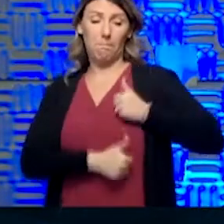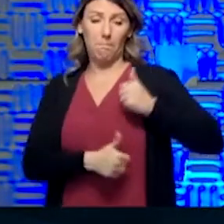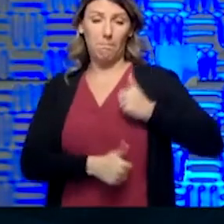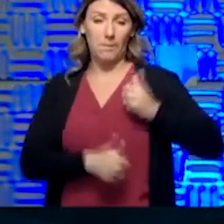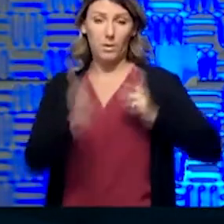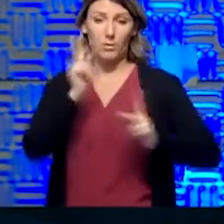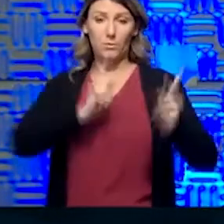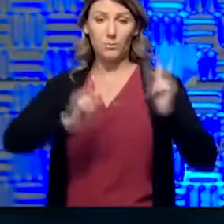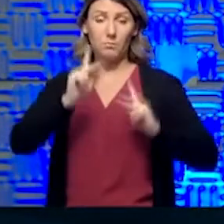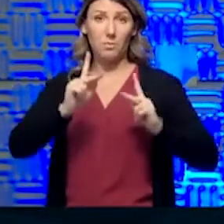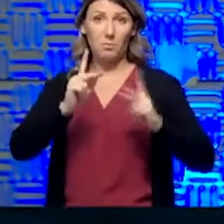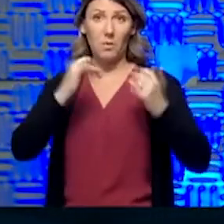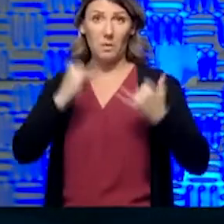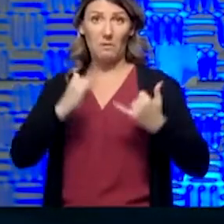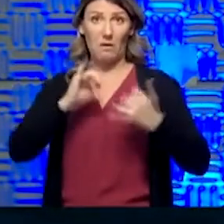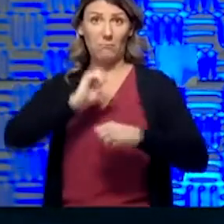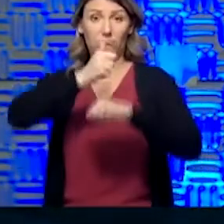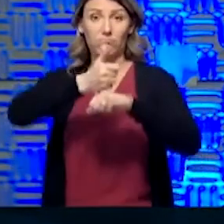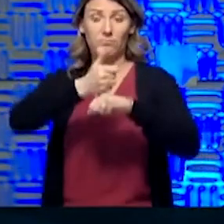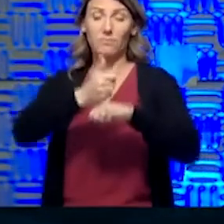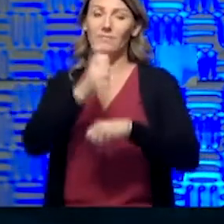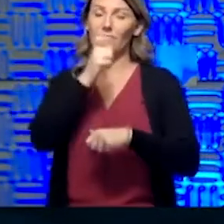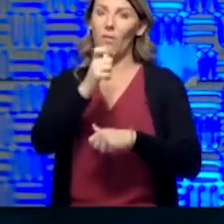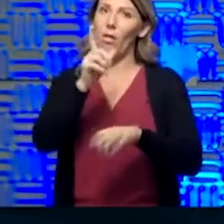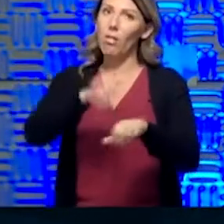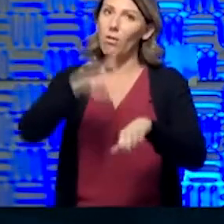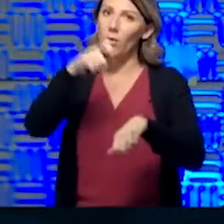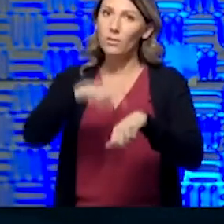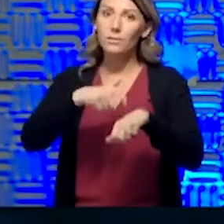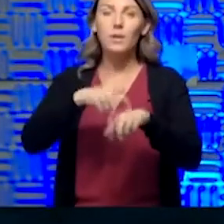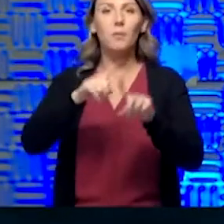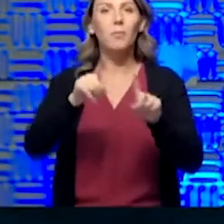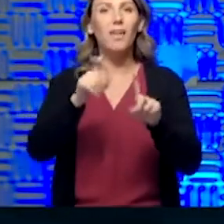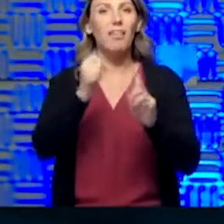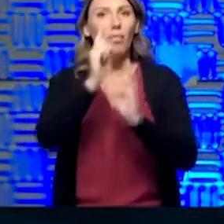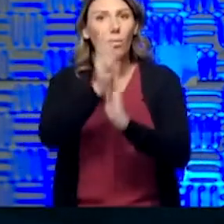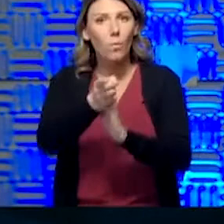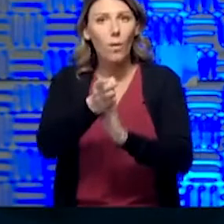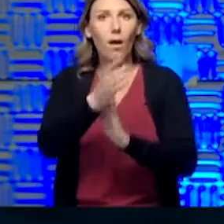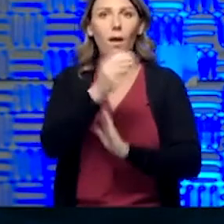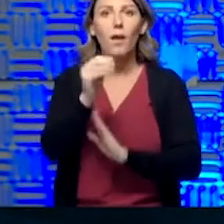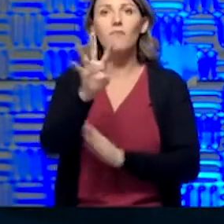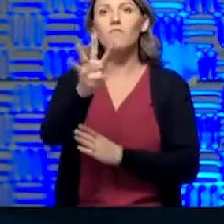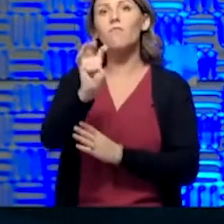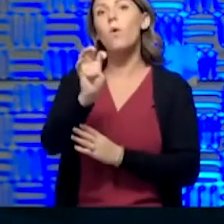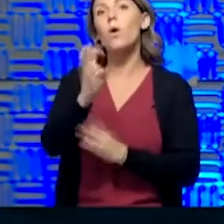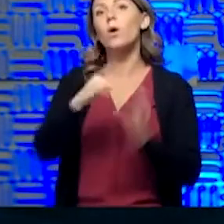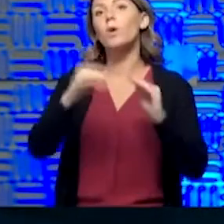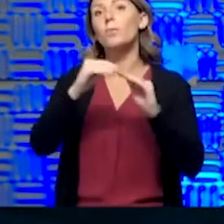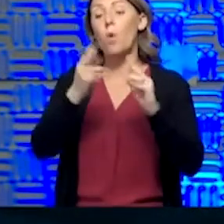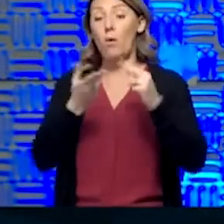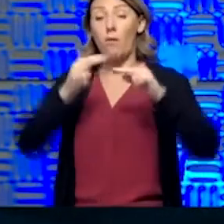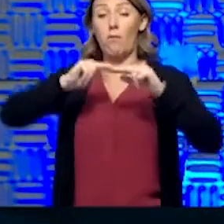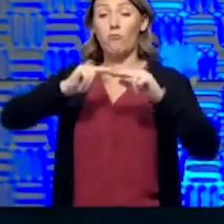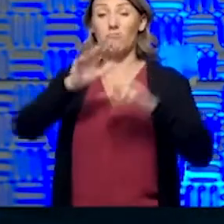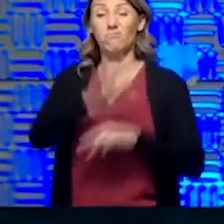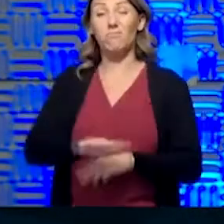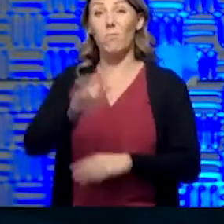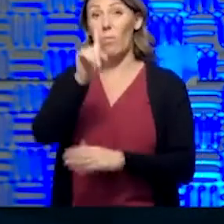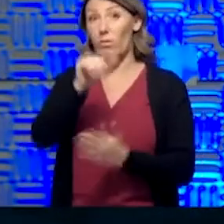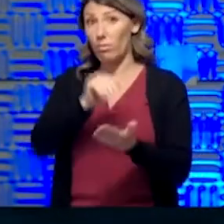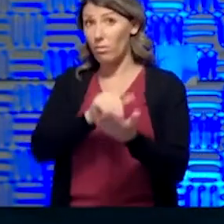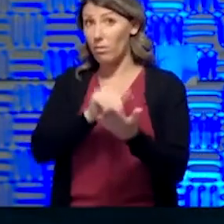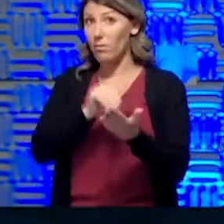orders. Now, we won't have them for a long time, but we'll have them for a little while. And the 400 more, we've almost increased a thousand, and that